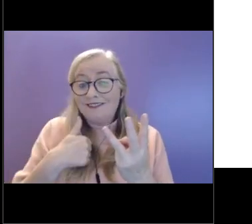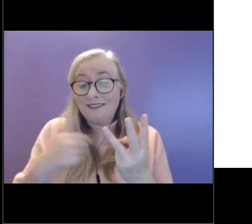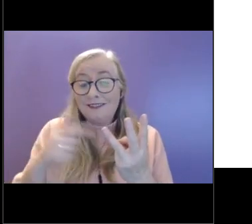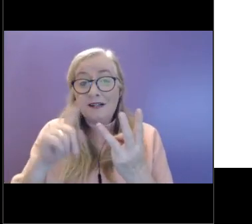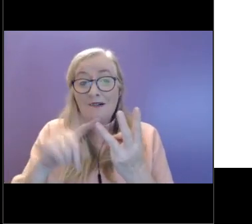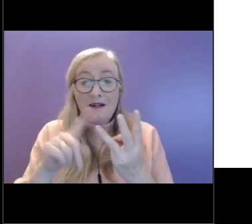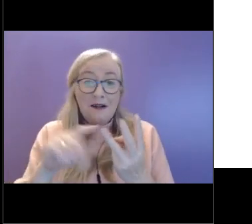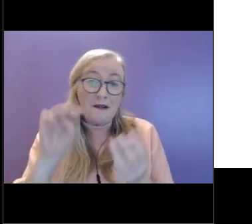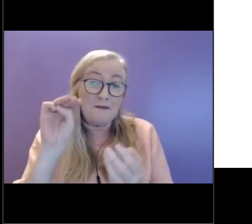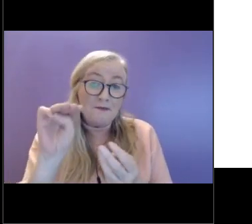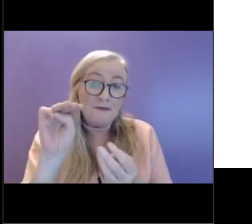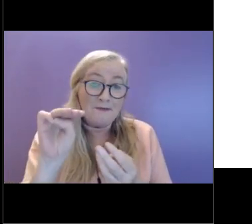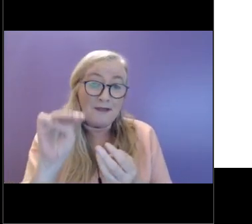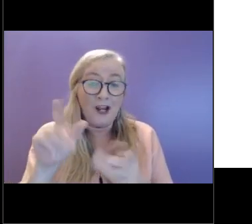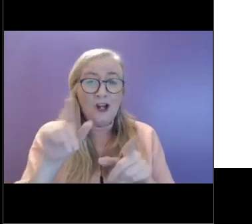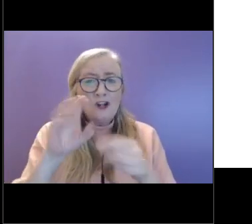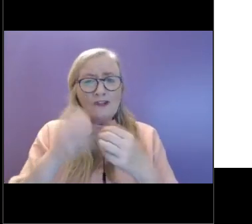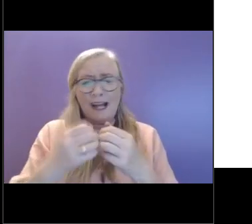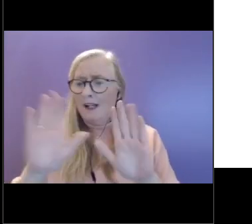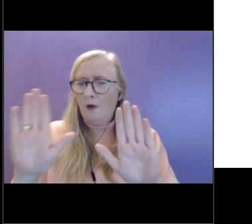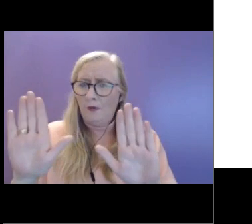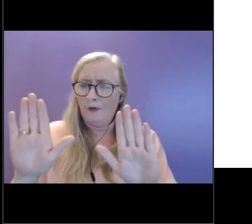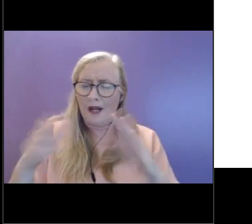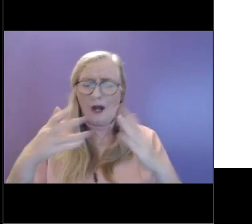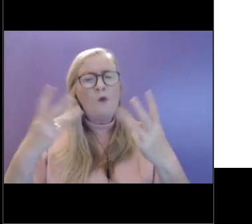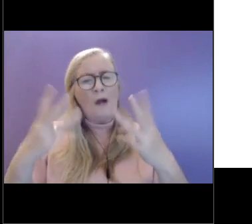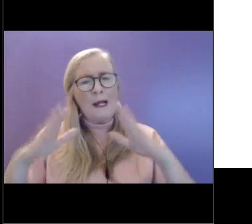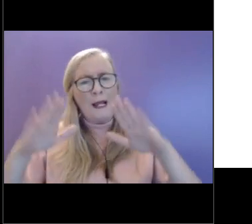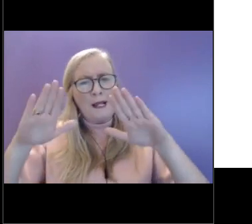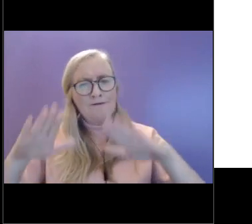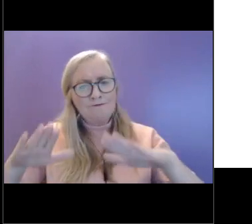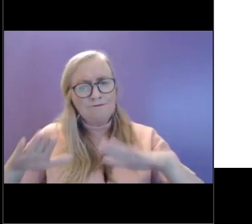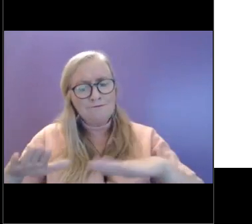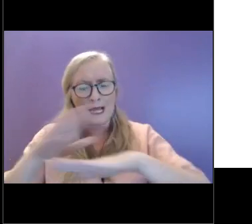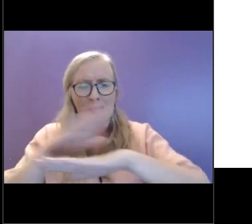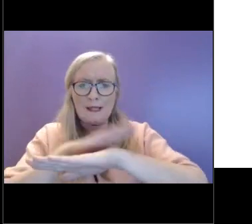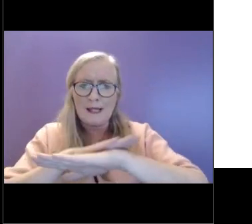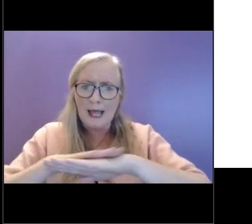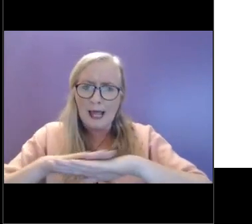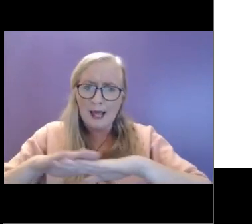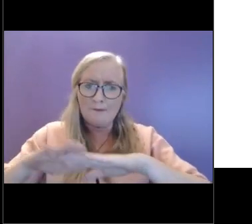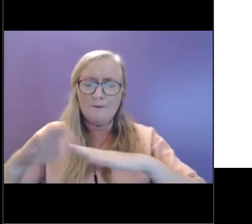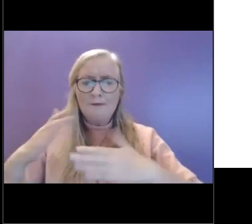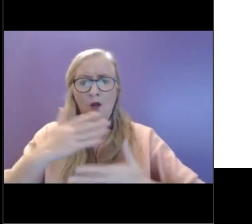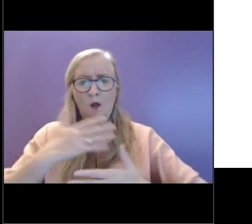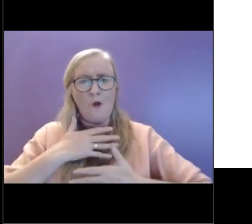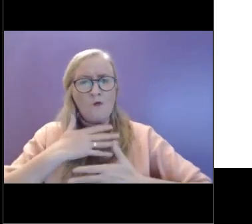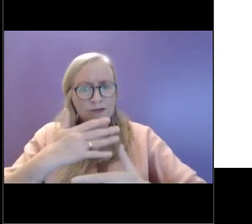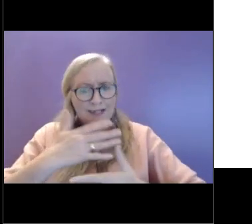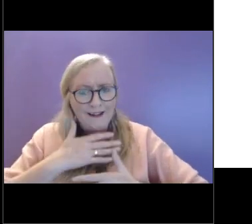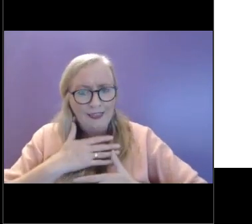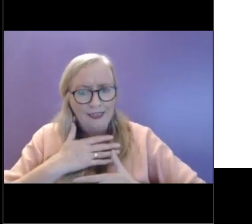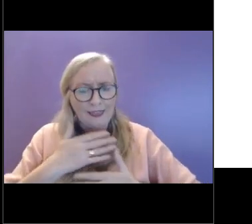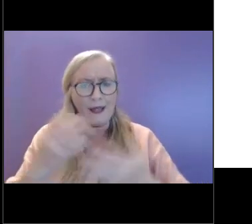finding a way to calm ourselves down, maybe engaging in some kind of breathing or mindfulness or even actually reaching out to